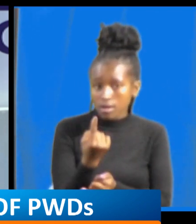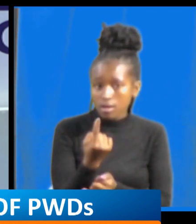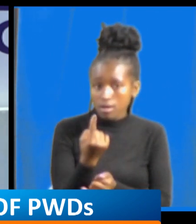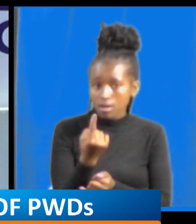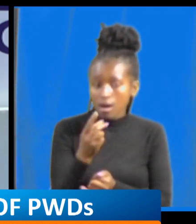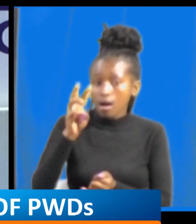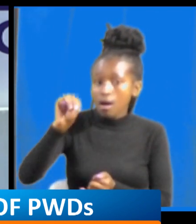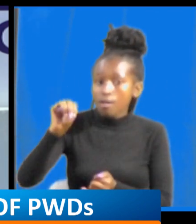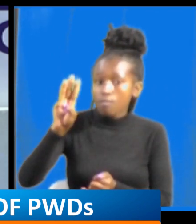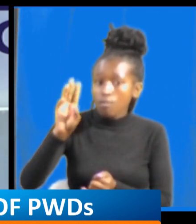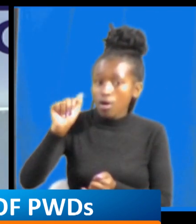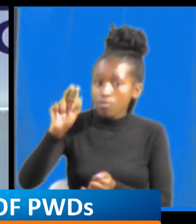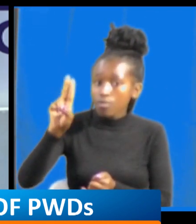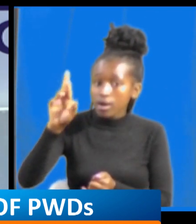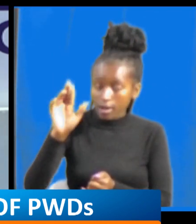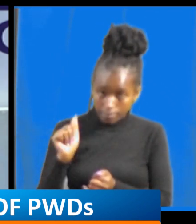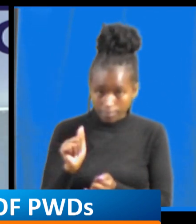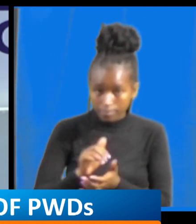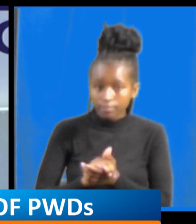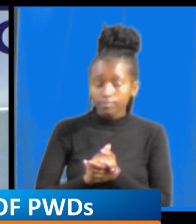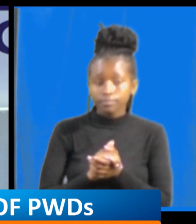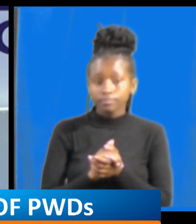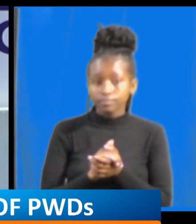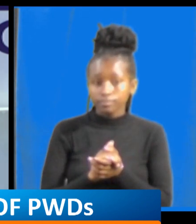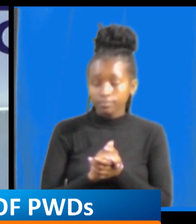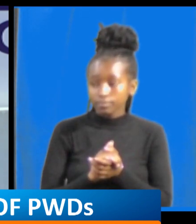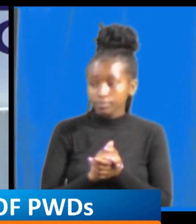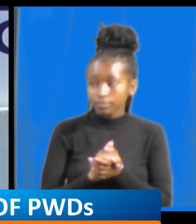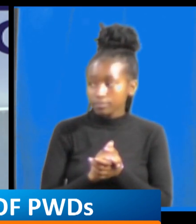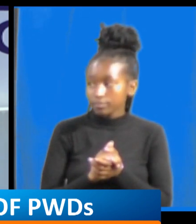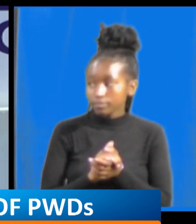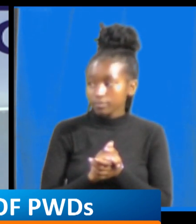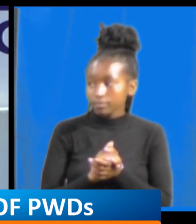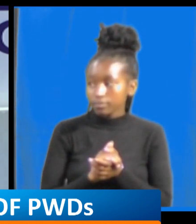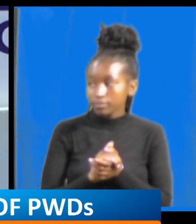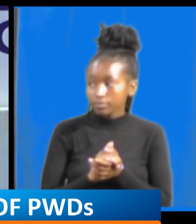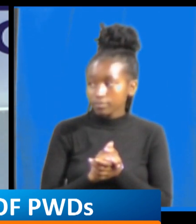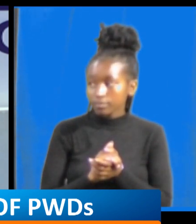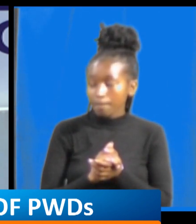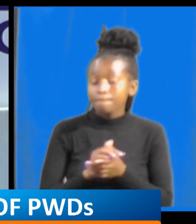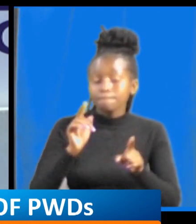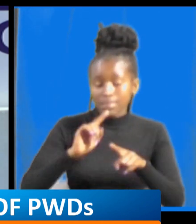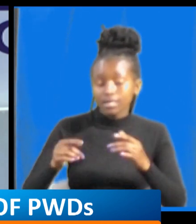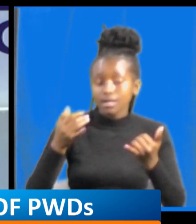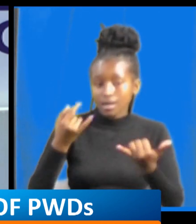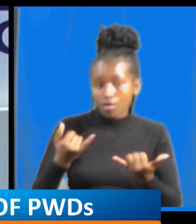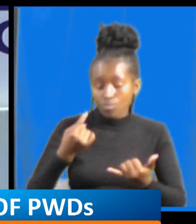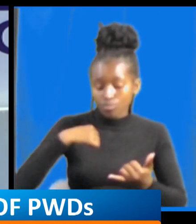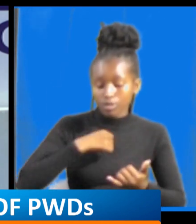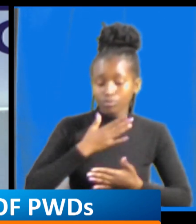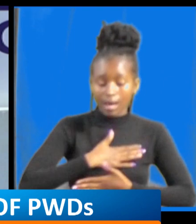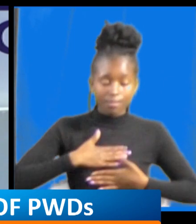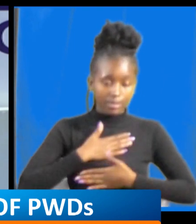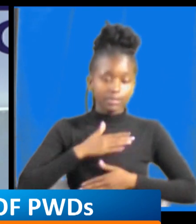honorable and that was like a appreciation yeah during the campaign